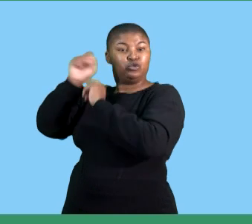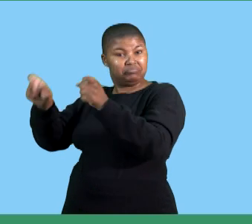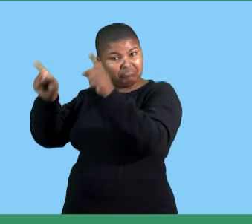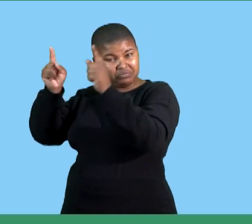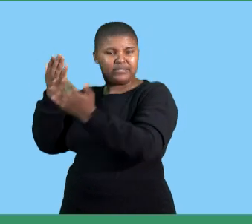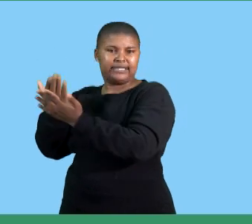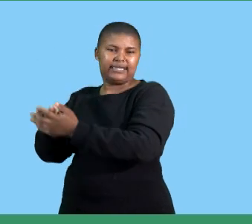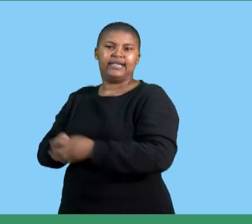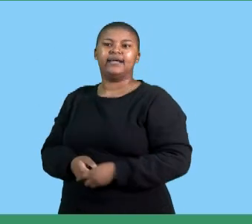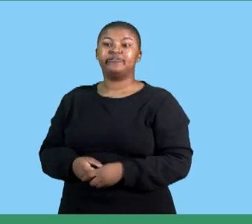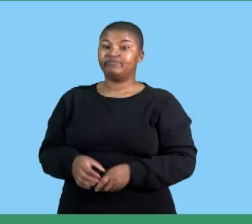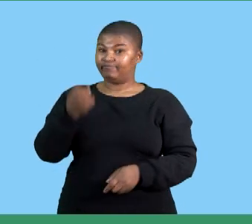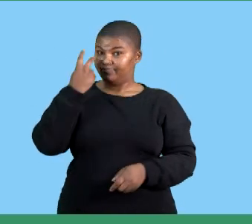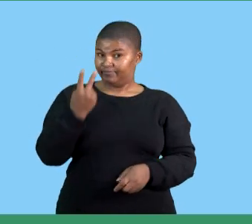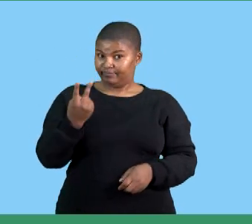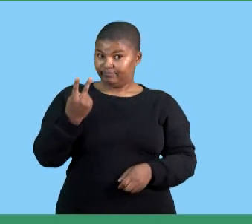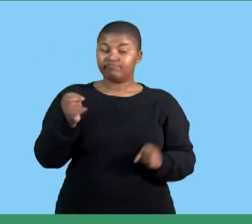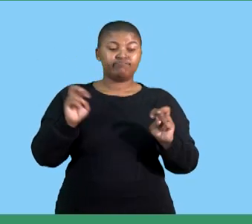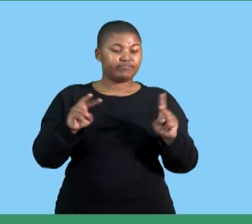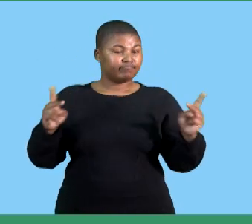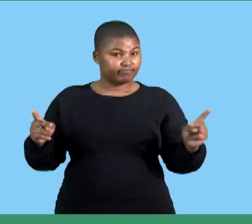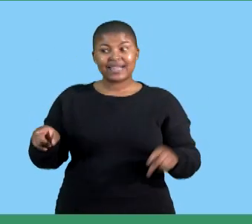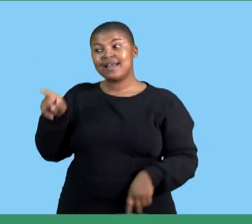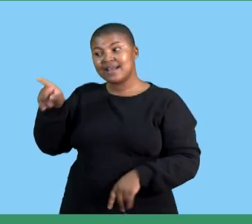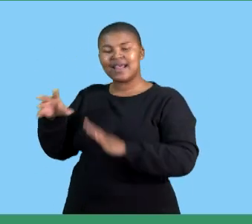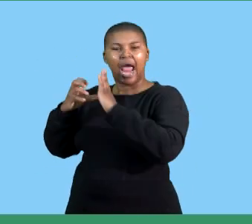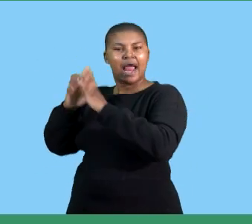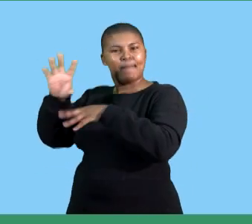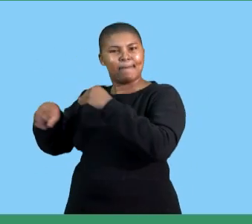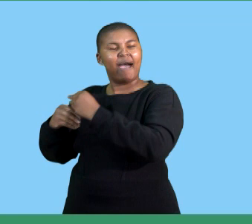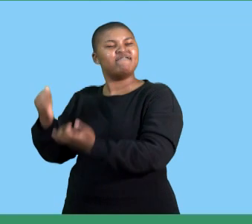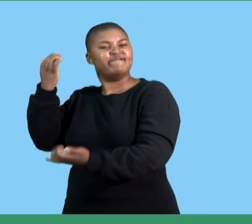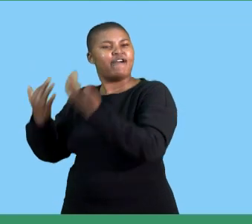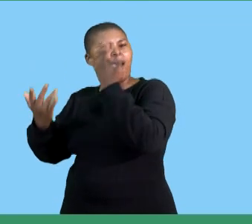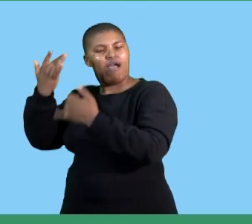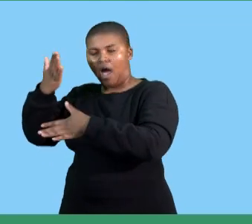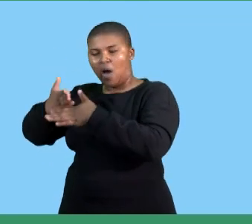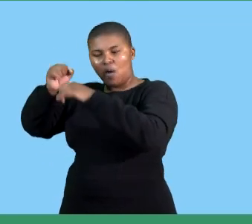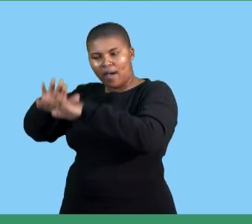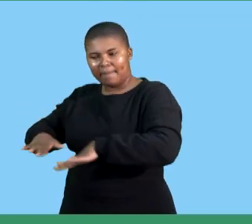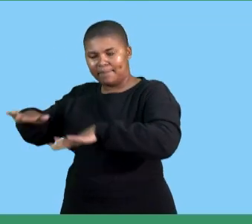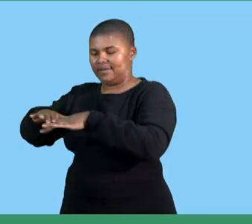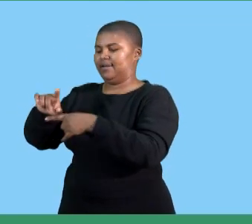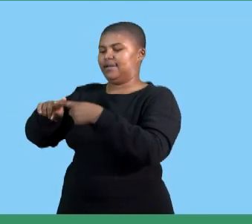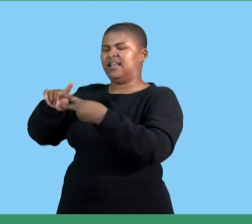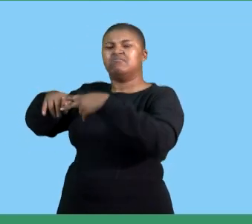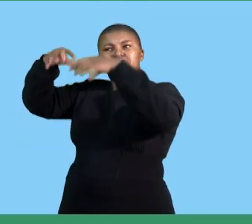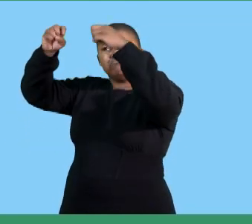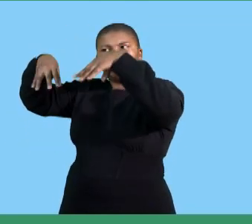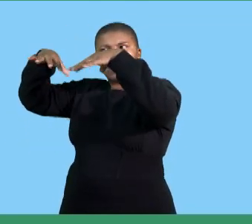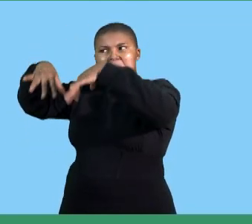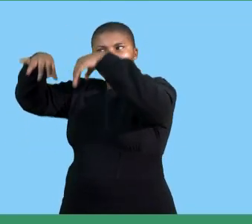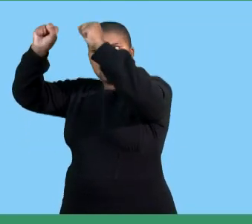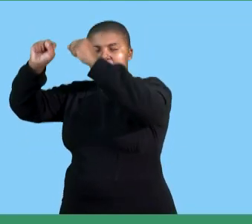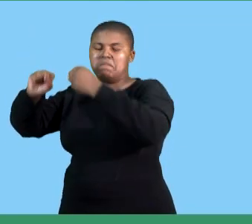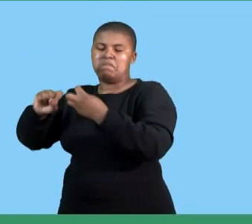so this might include things such as a fire in the workplace a power outage or maybe